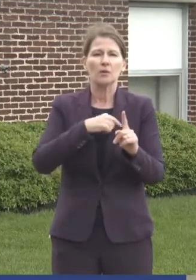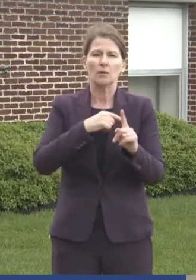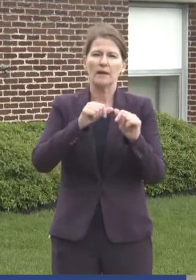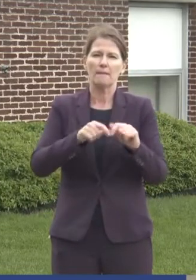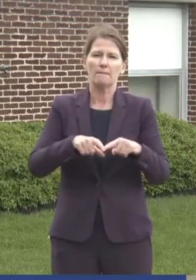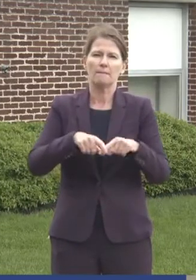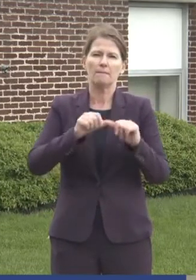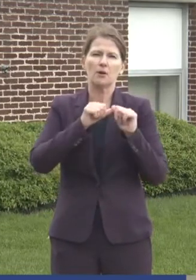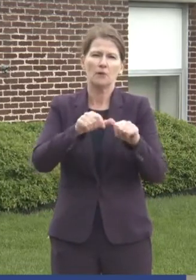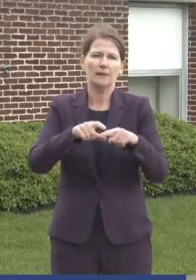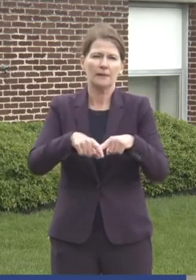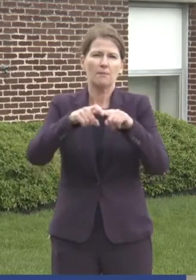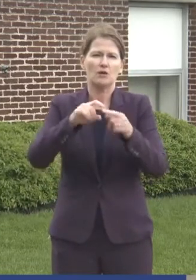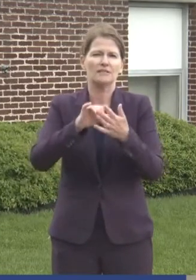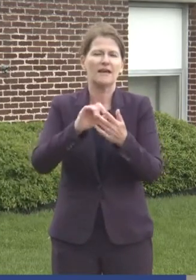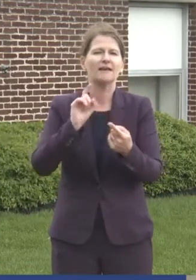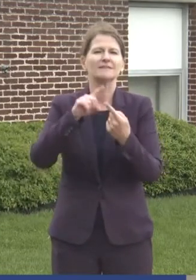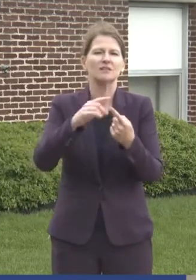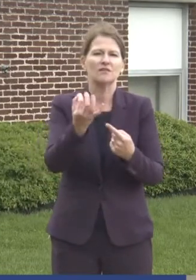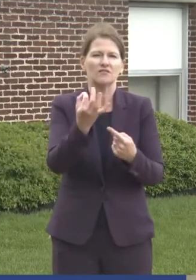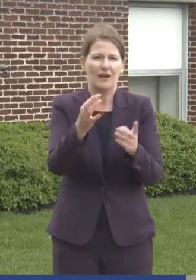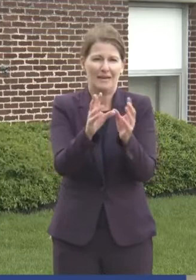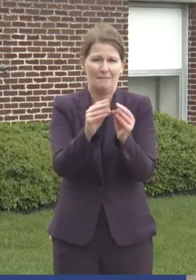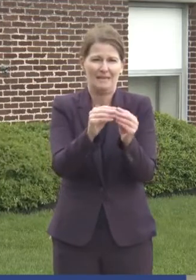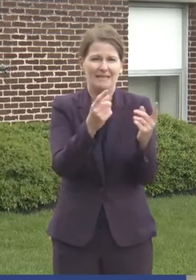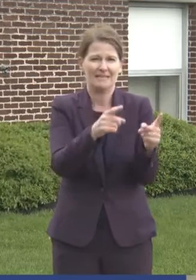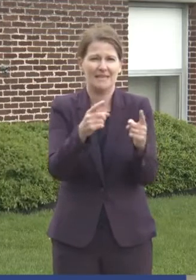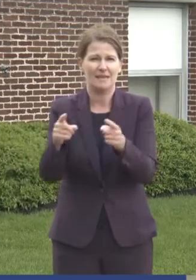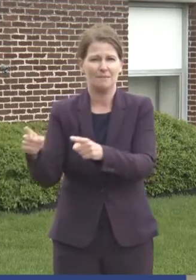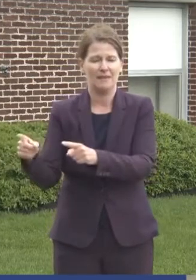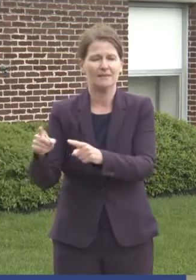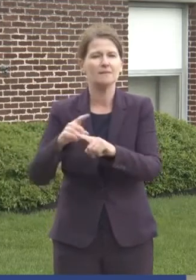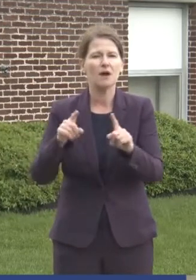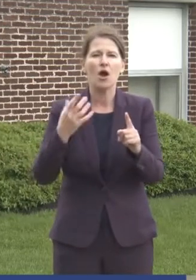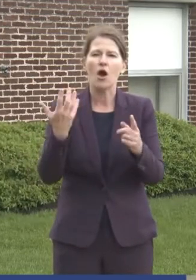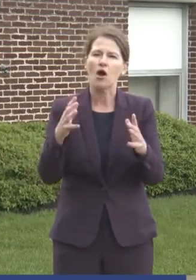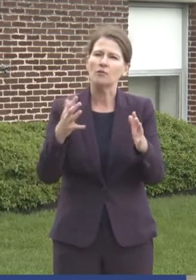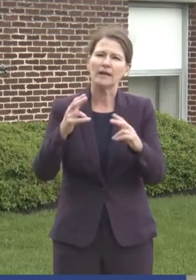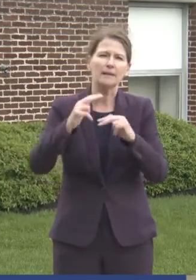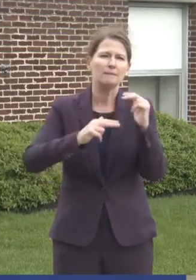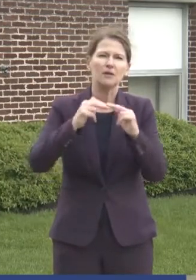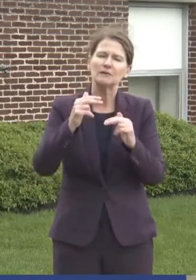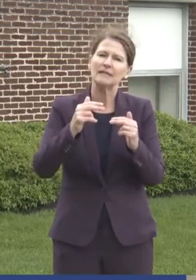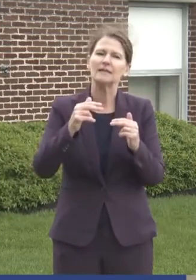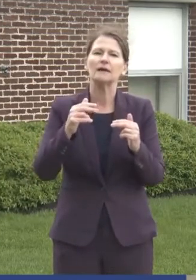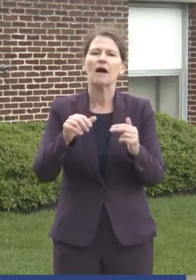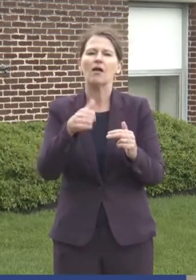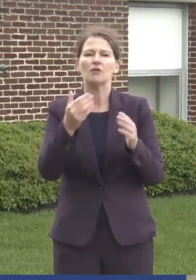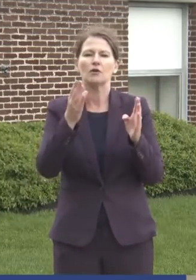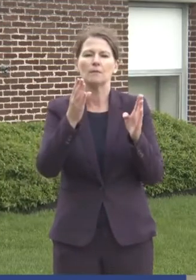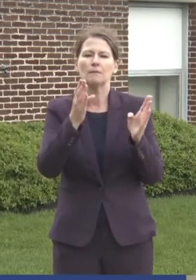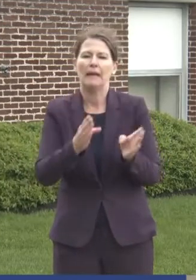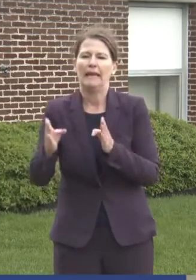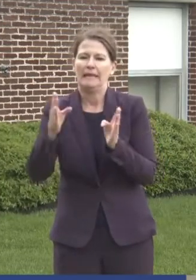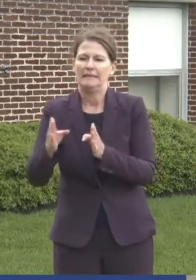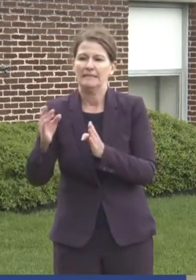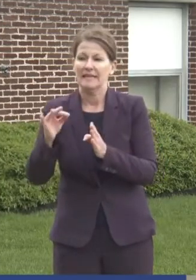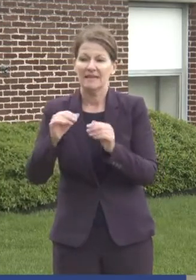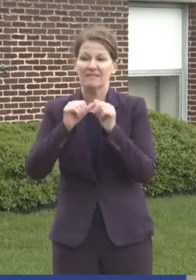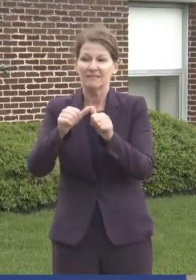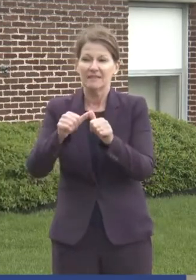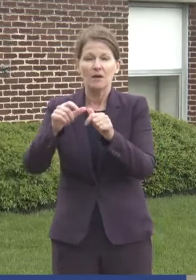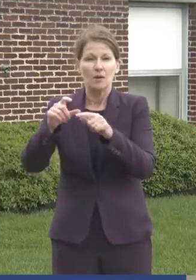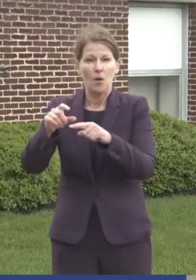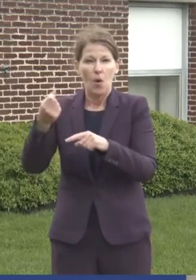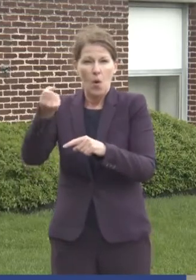that until that Friday meeting is taking place, but we're already building contingency plans. So if there is an extended pause on Johnson and